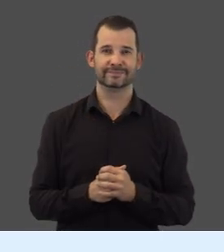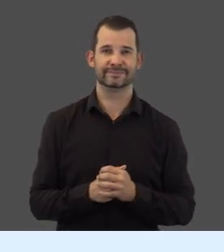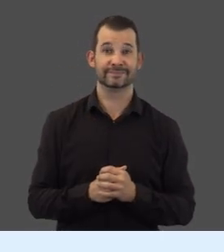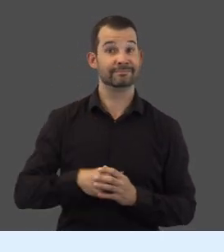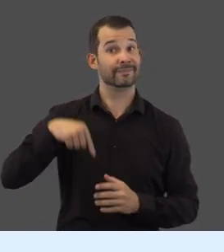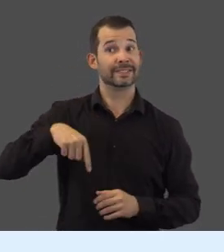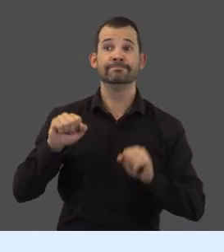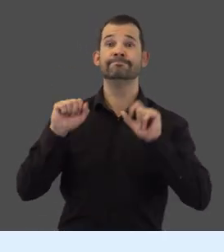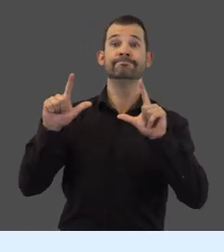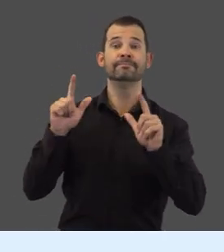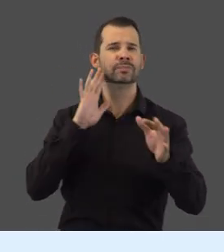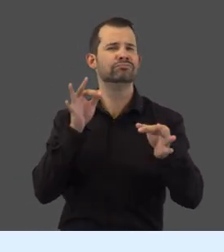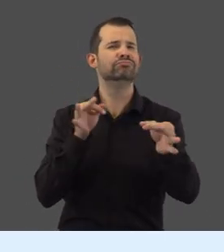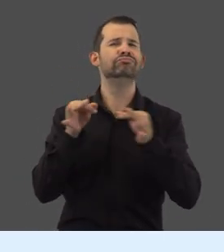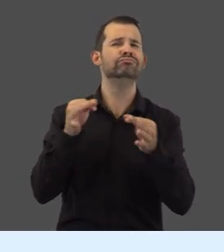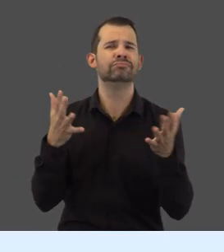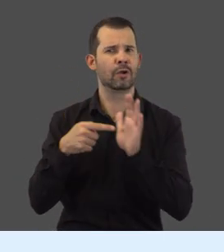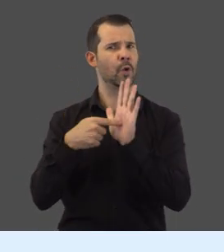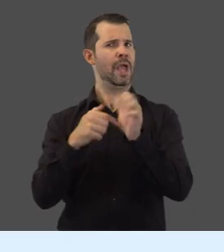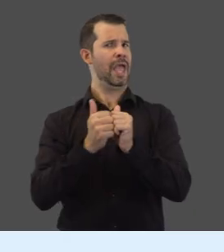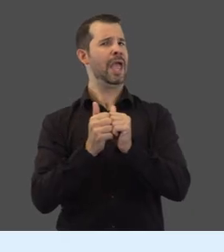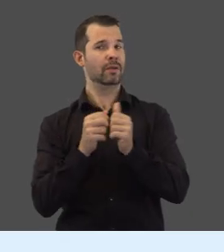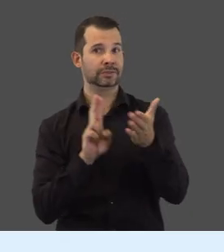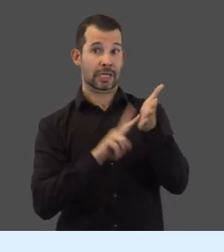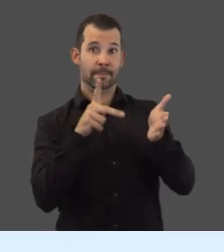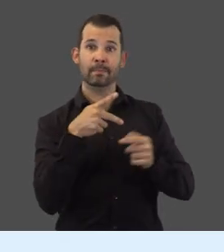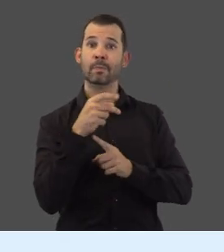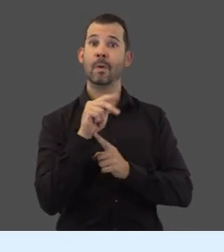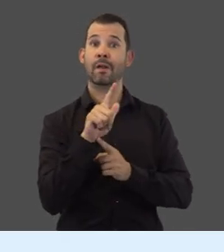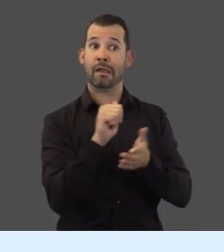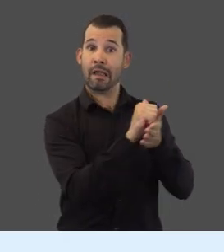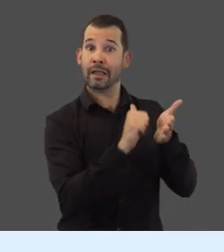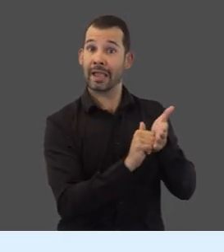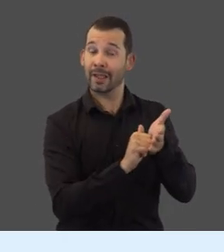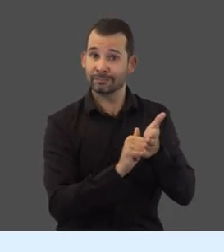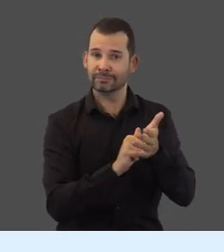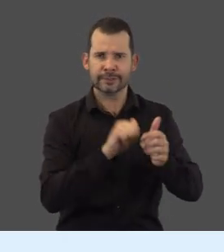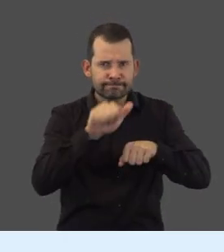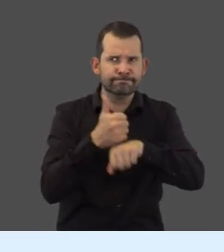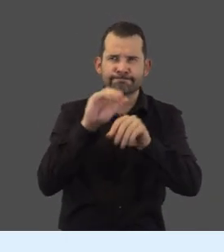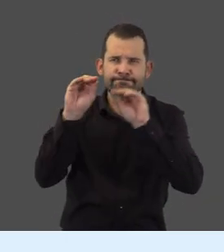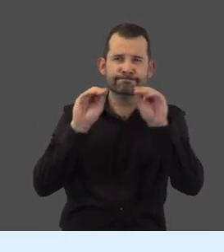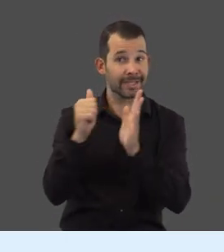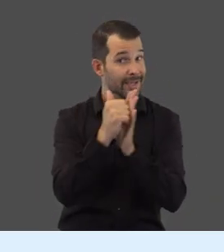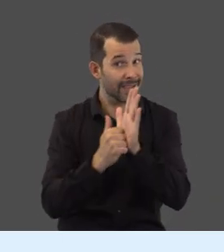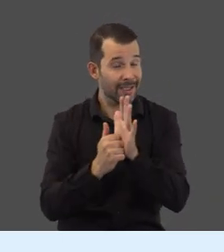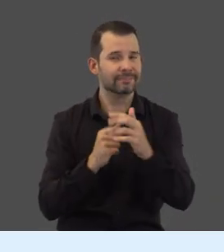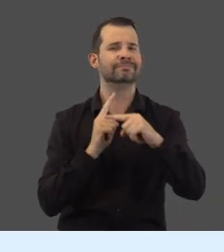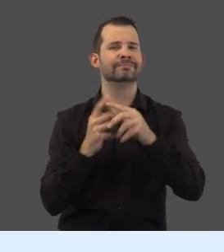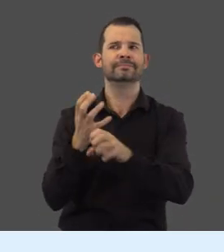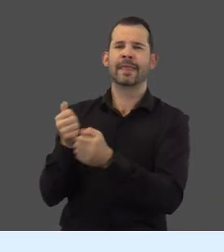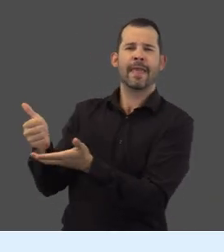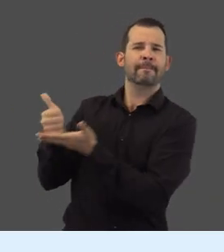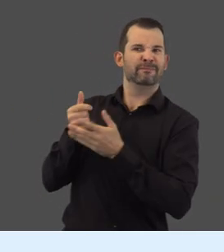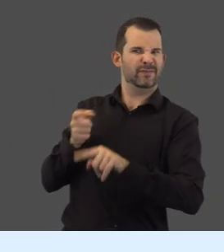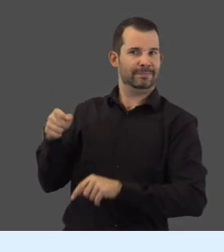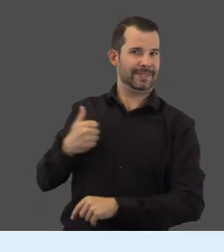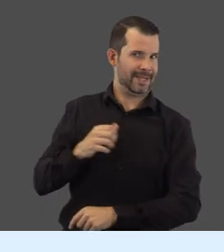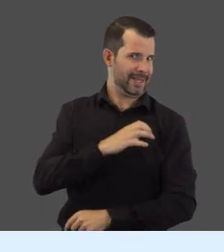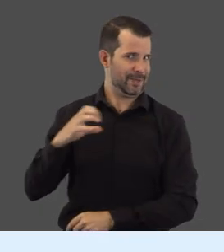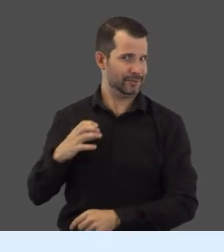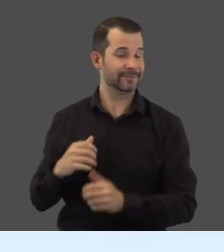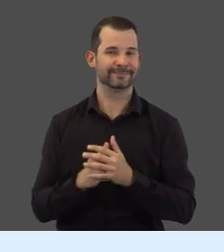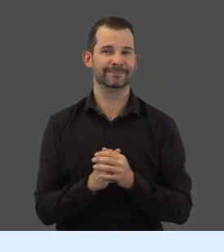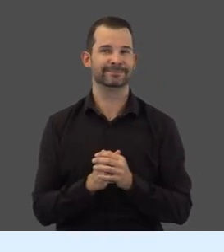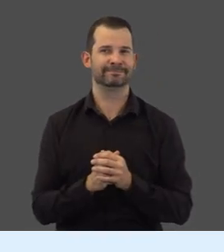In this video, we're going to show you how to sign up for a portal account, set up your account, and